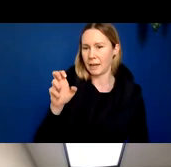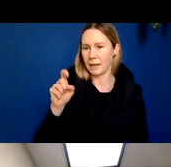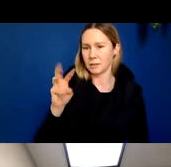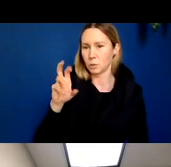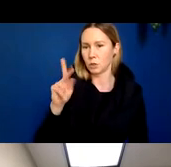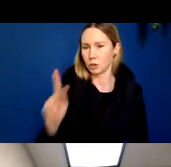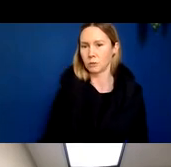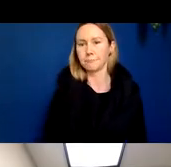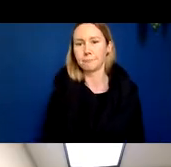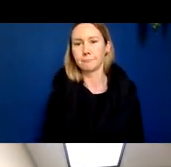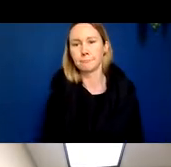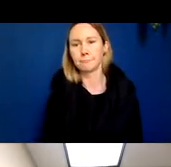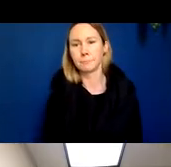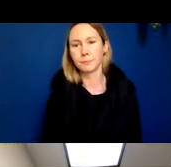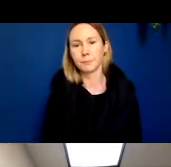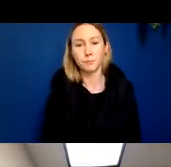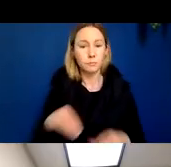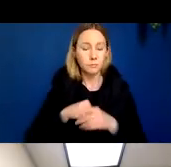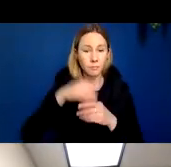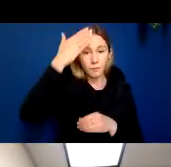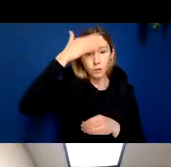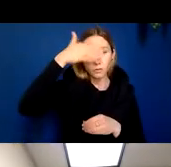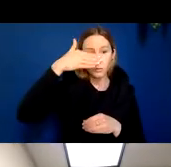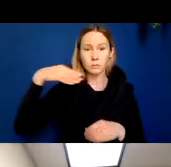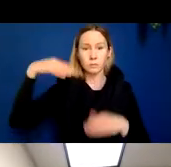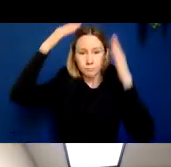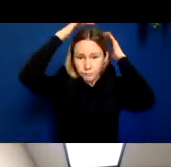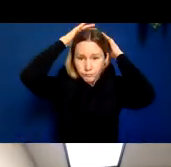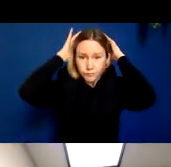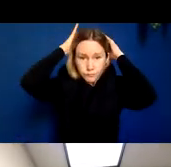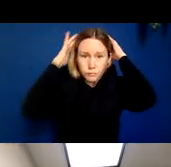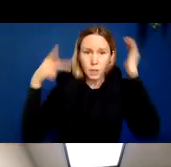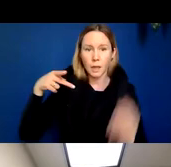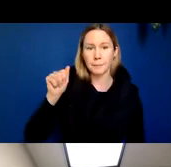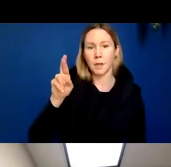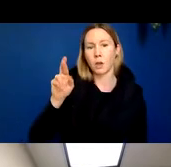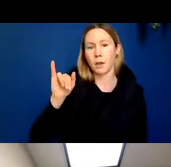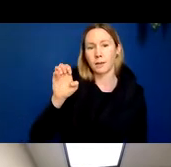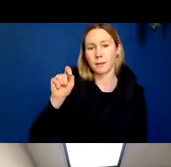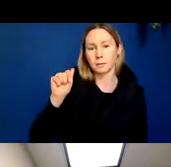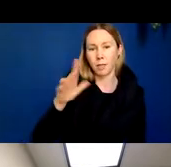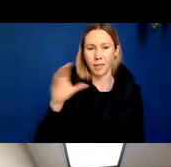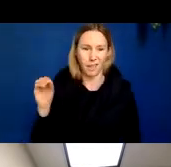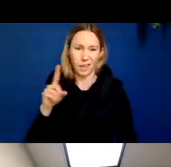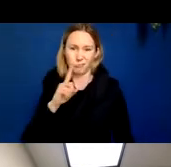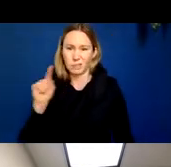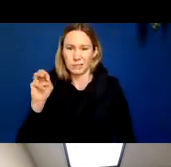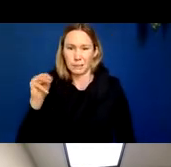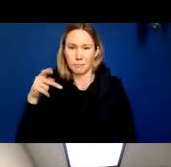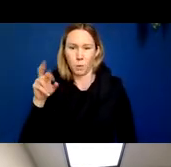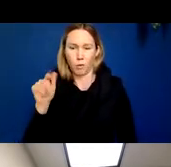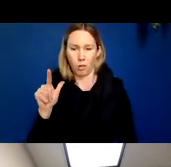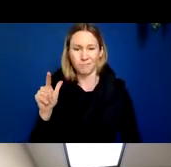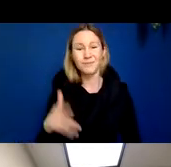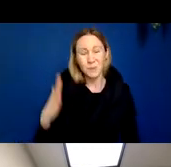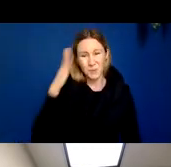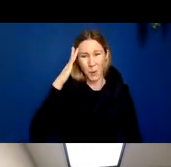lobes, as well as the parietal lobes a little bit, the temporal lobes. So having this understanding that different regions of the